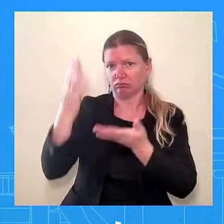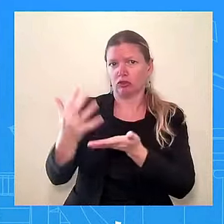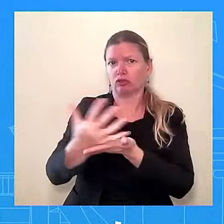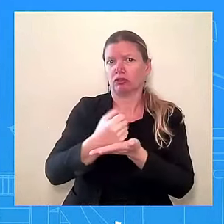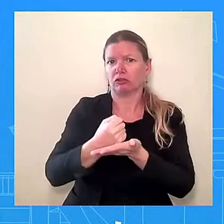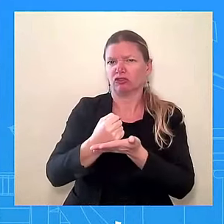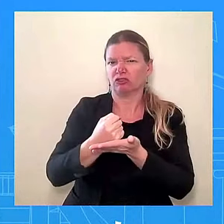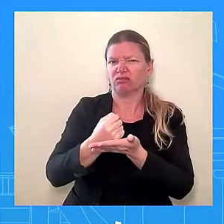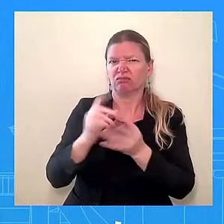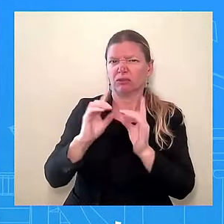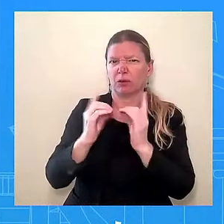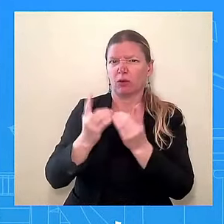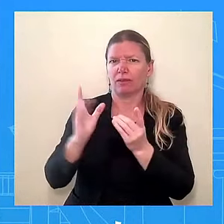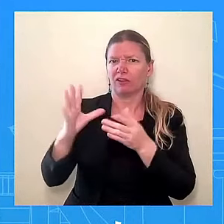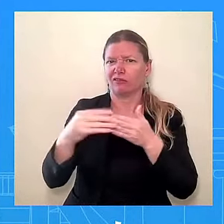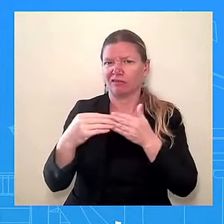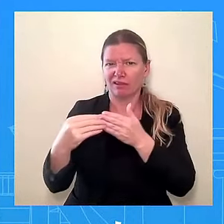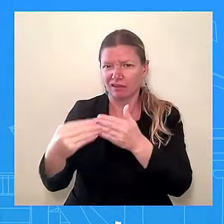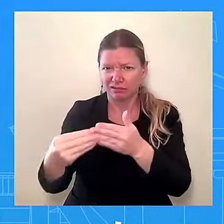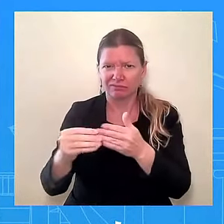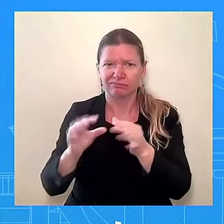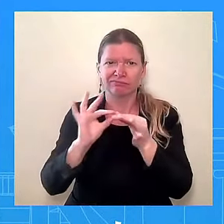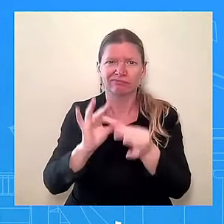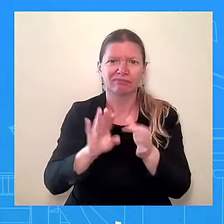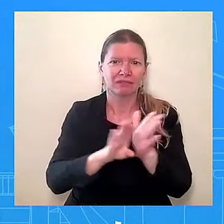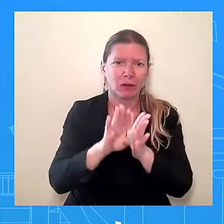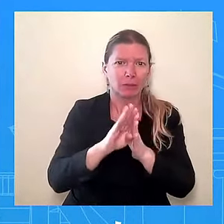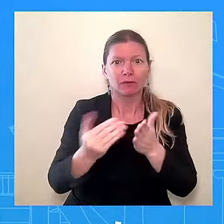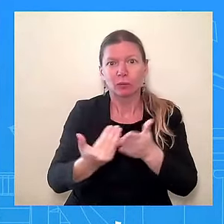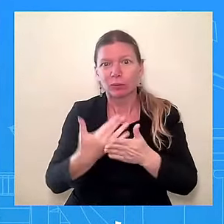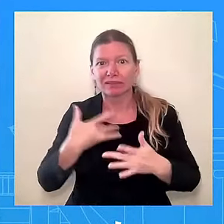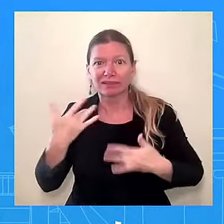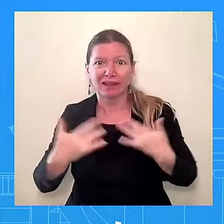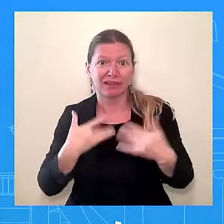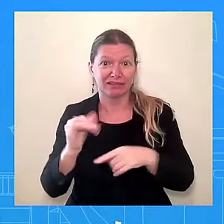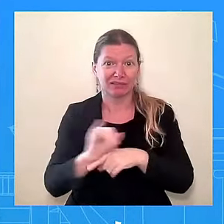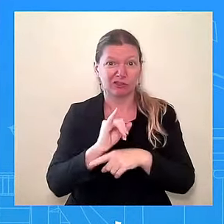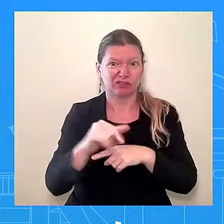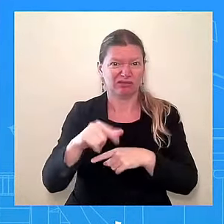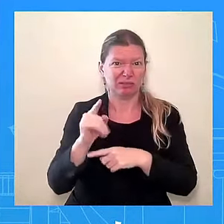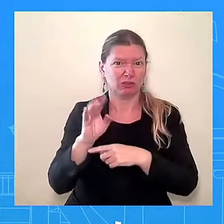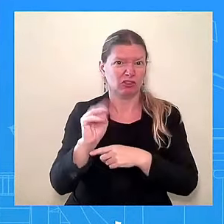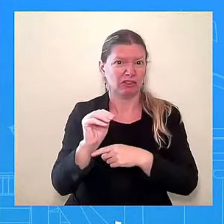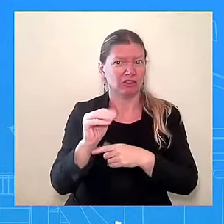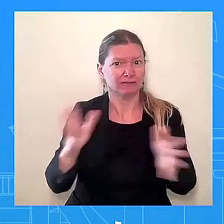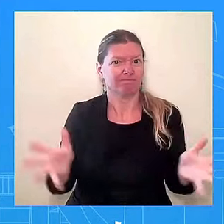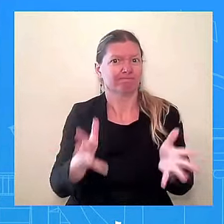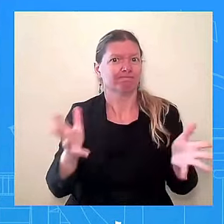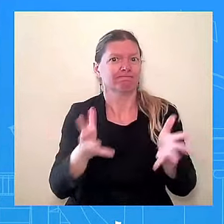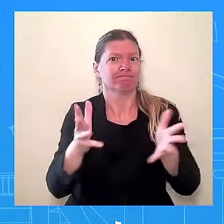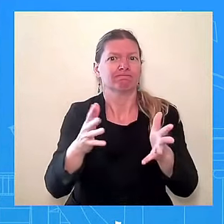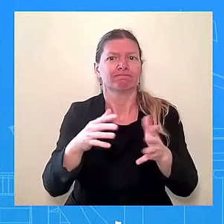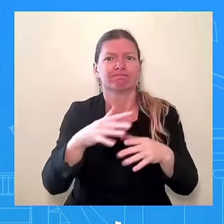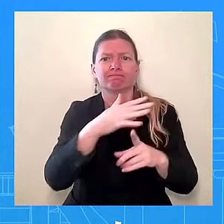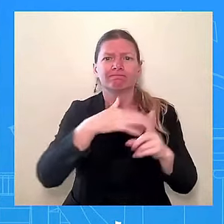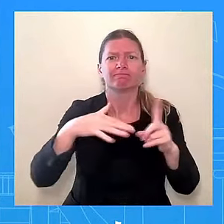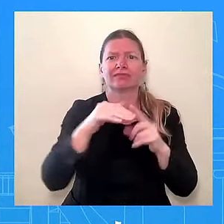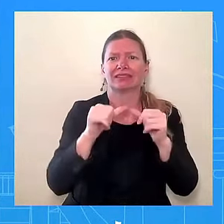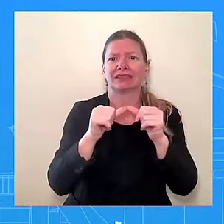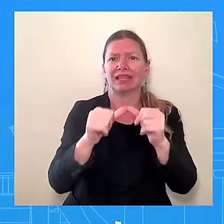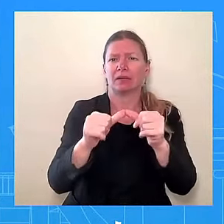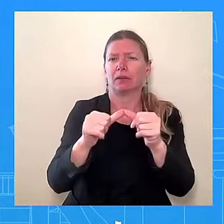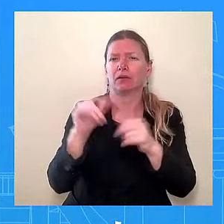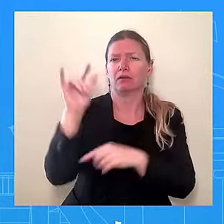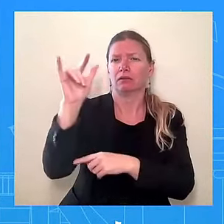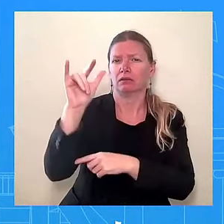this administration is fostering, which is the sustainable aviation fuel industry. It is an industry that's twice the size of the current biofuel industry, and